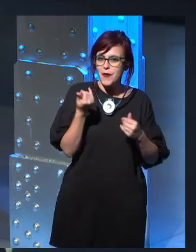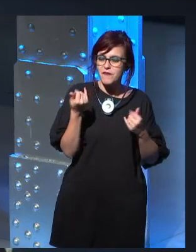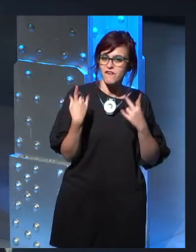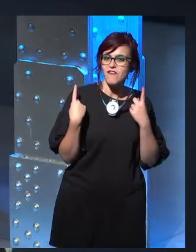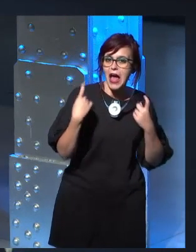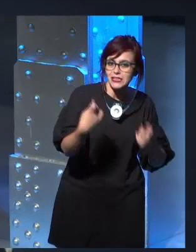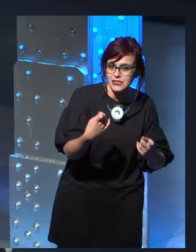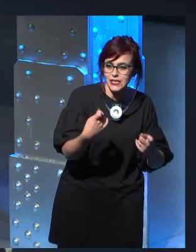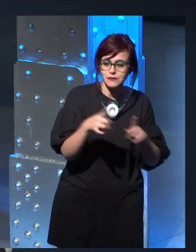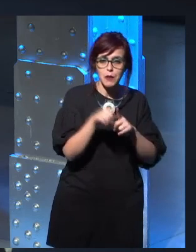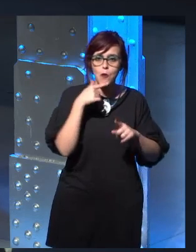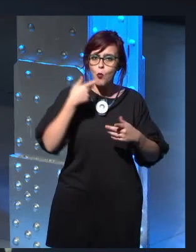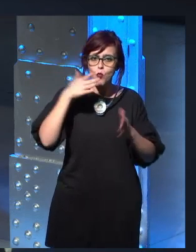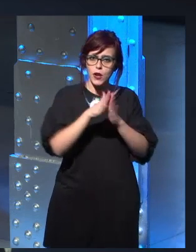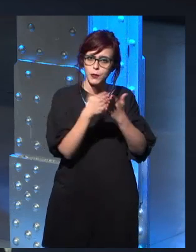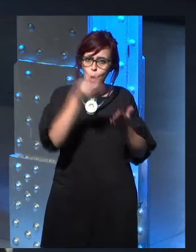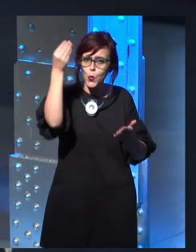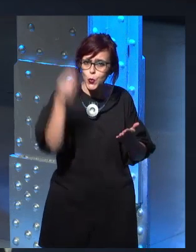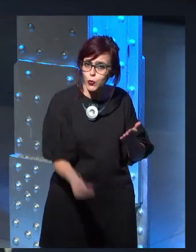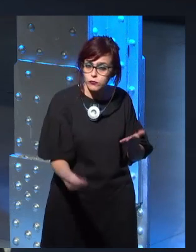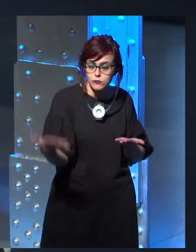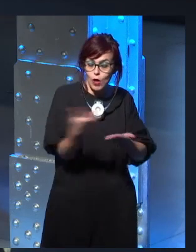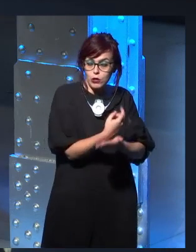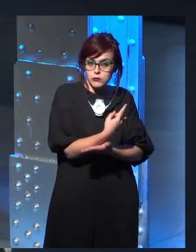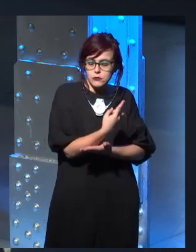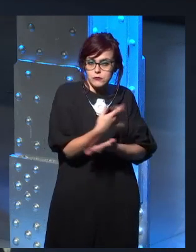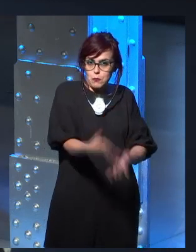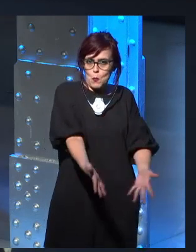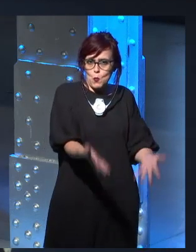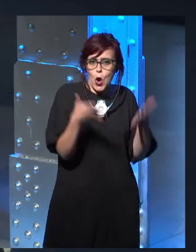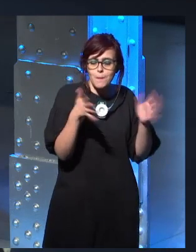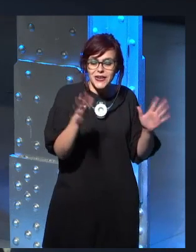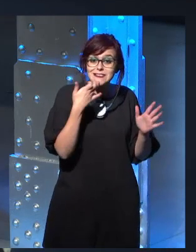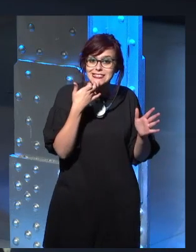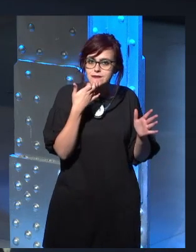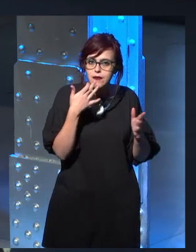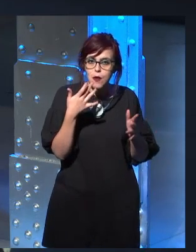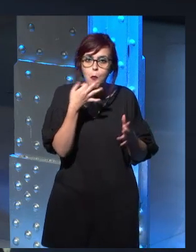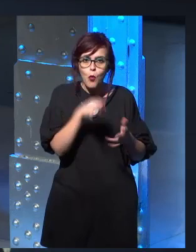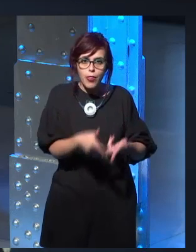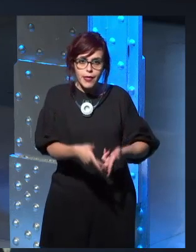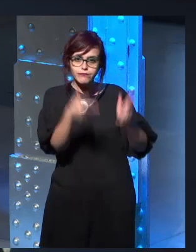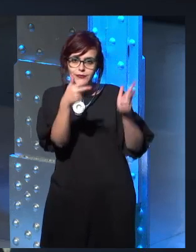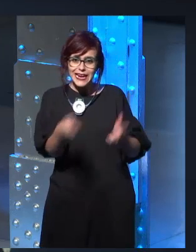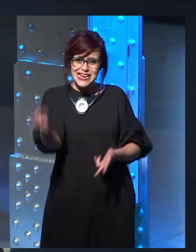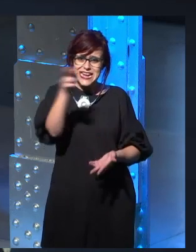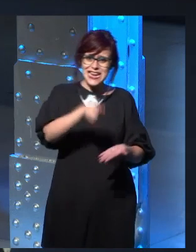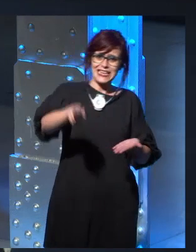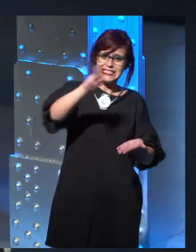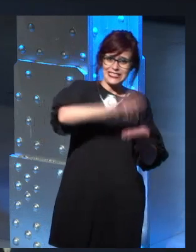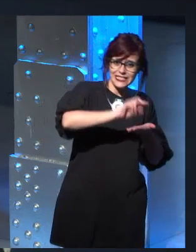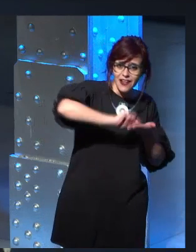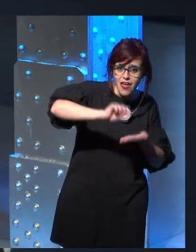it may not... If he were to rewrite A Game of Thrones now, it would probably not be the same.